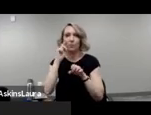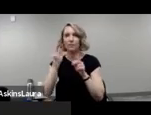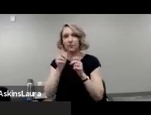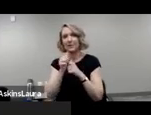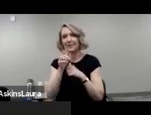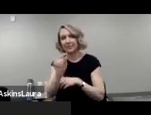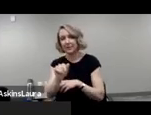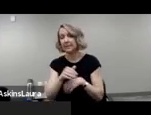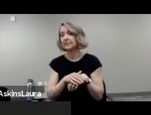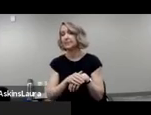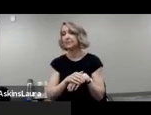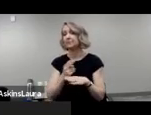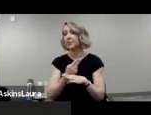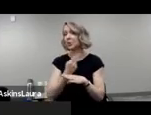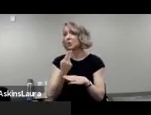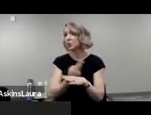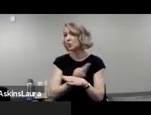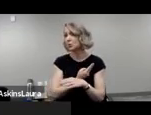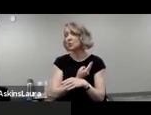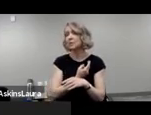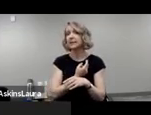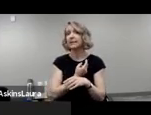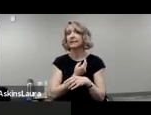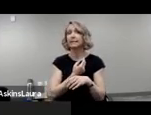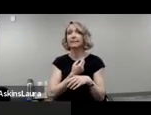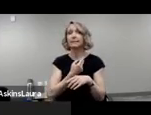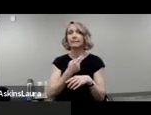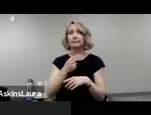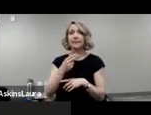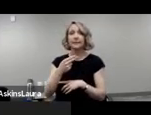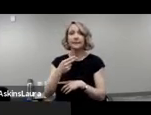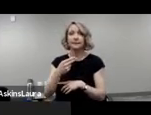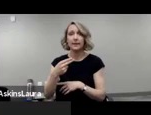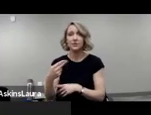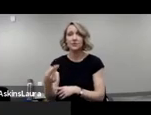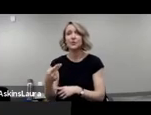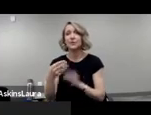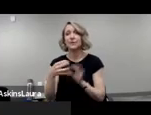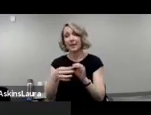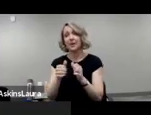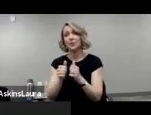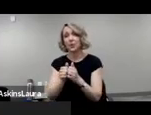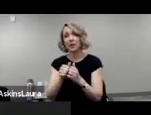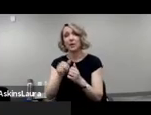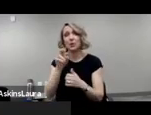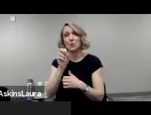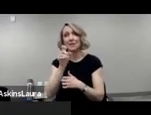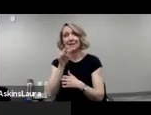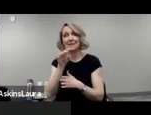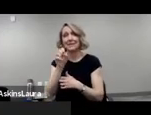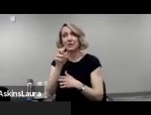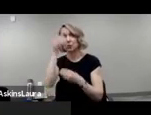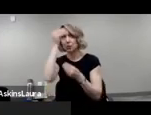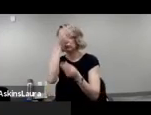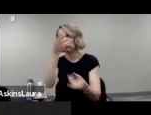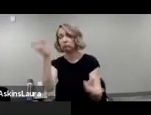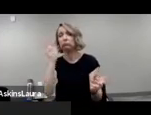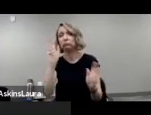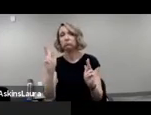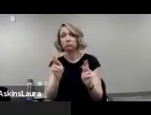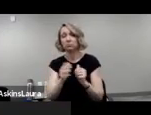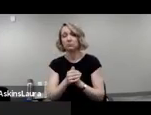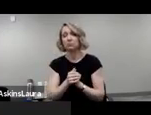Using Frank Bowles' history with the U.S. census. The most important